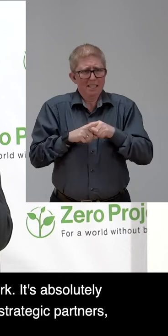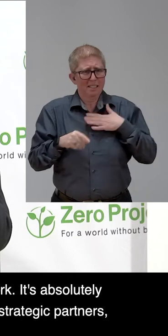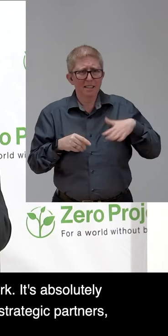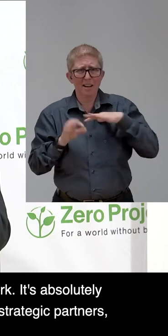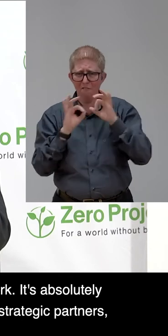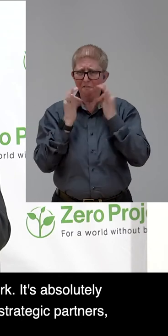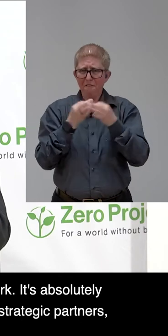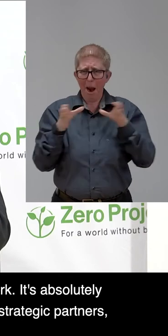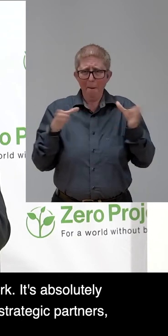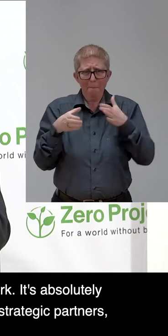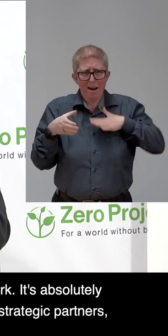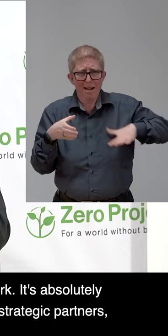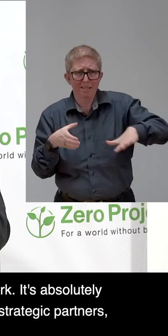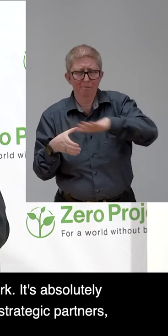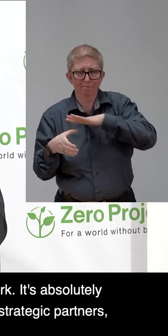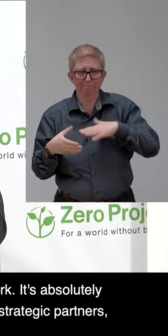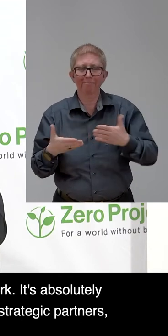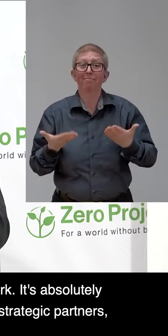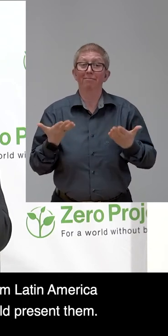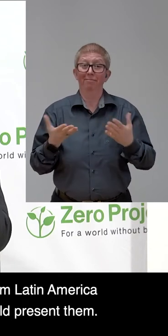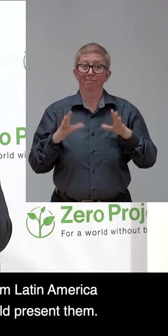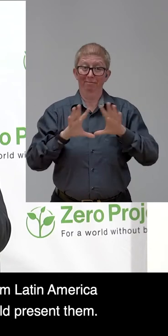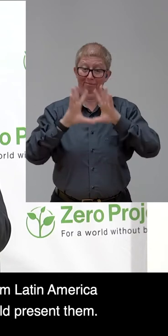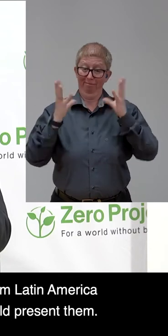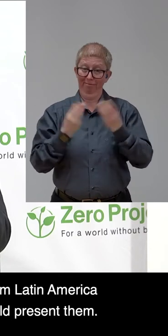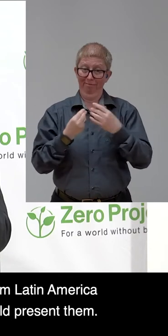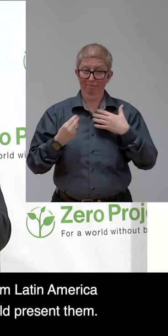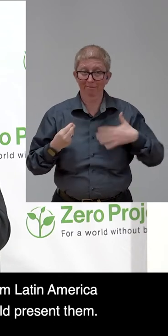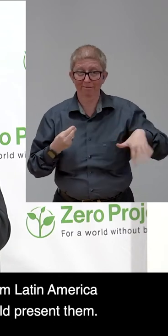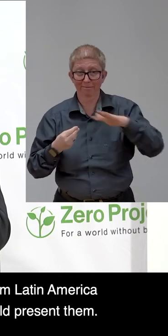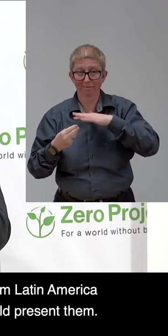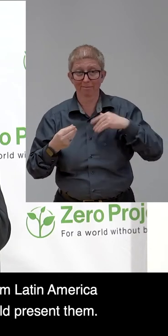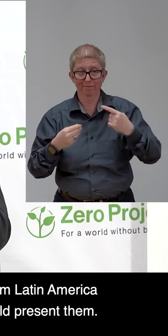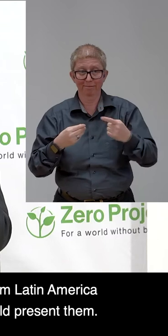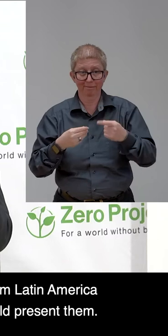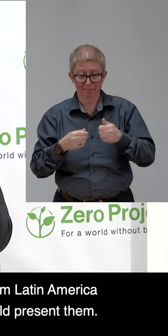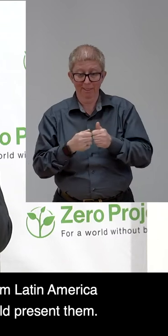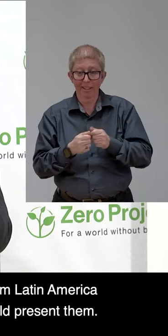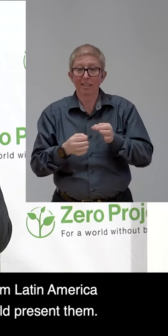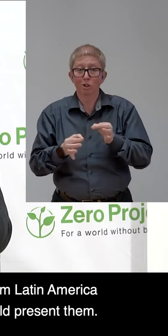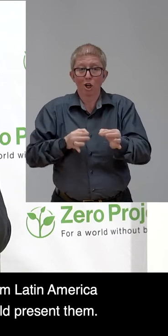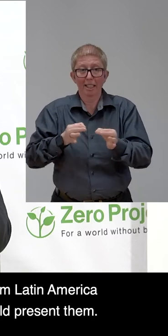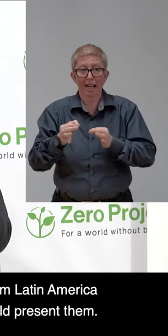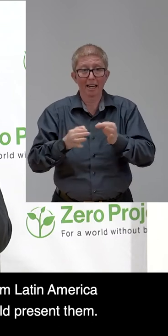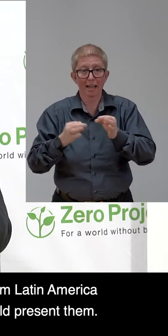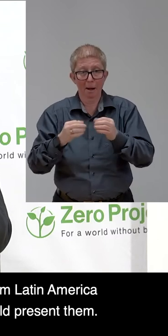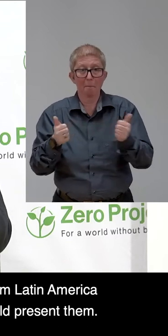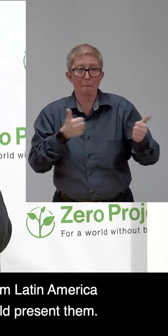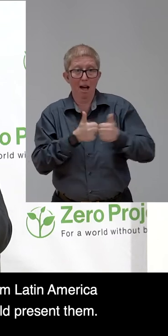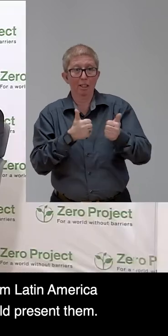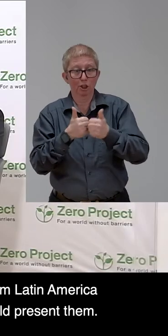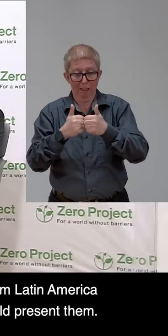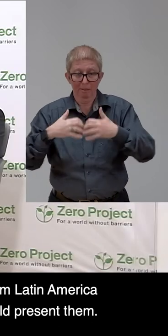becoming a strategic partnership, we found out that the innovative practices and